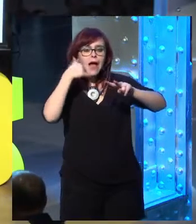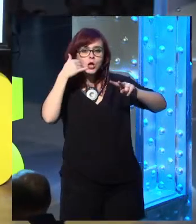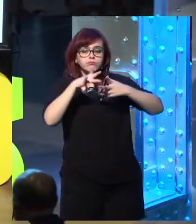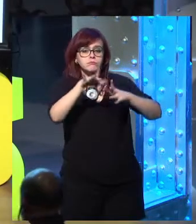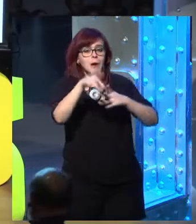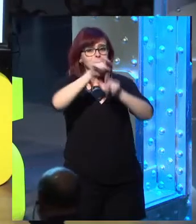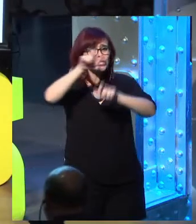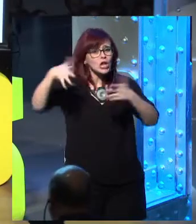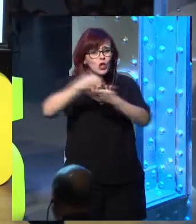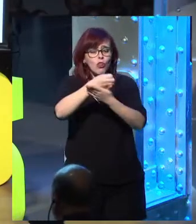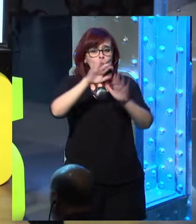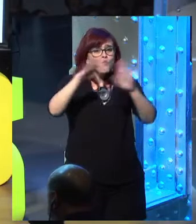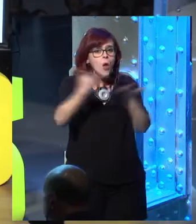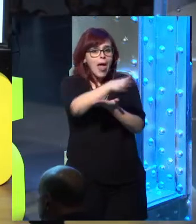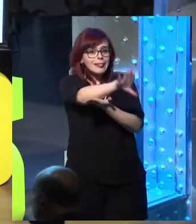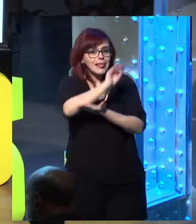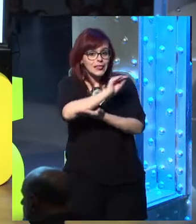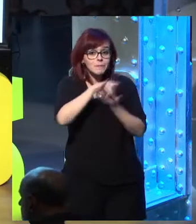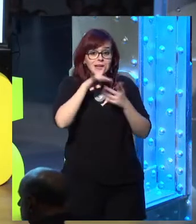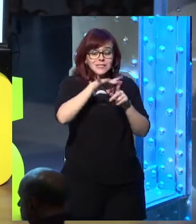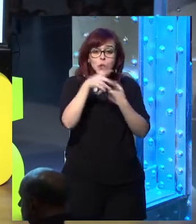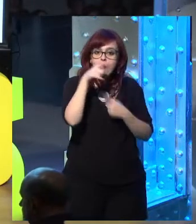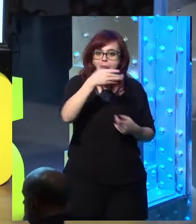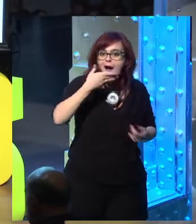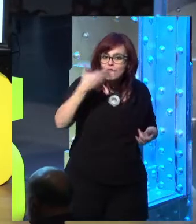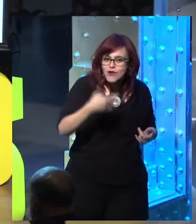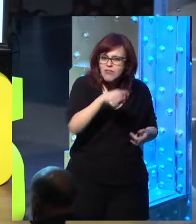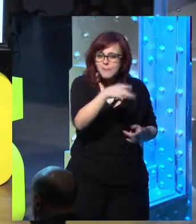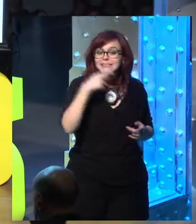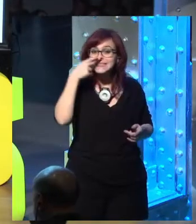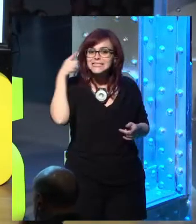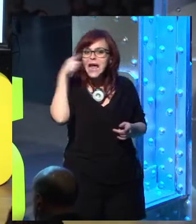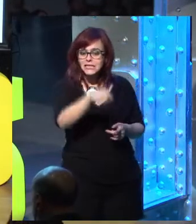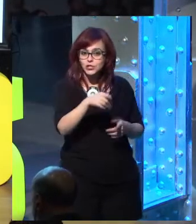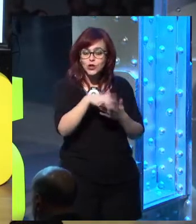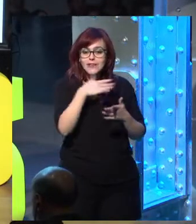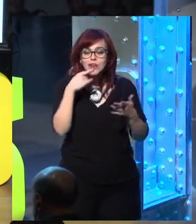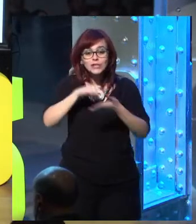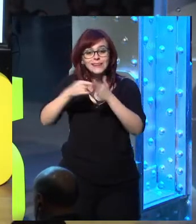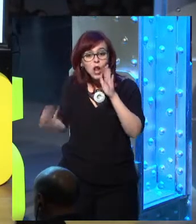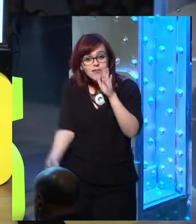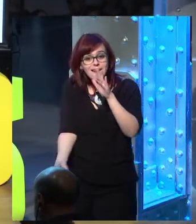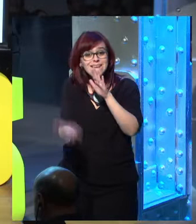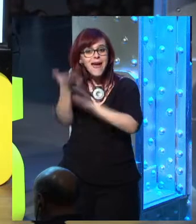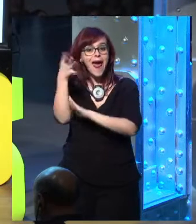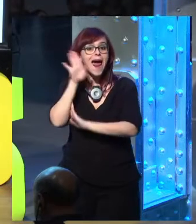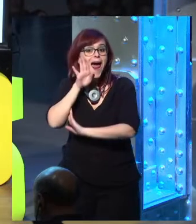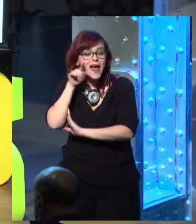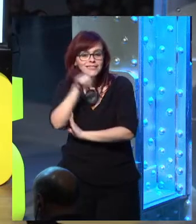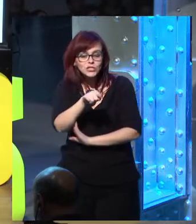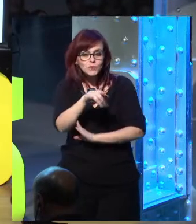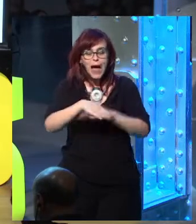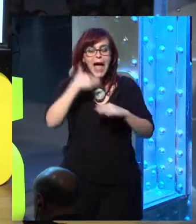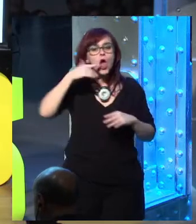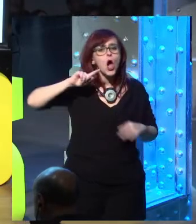are what I look out for. I want to make successfully boring technology that doesn't have to change. That would be amazing. Also, it would be